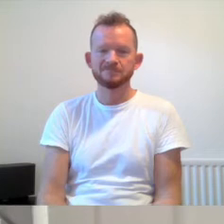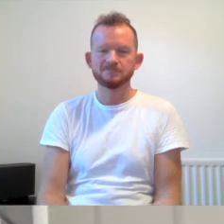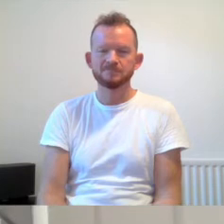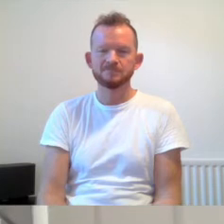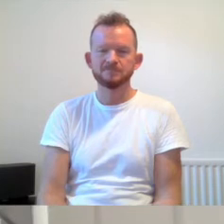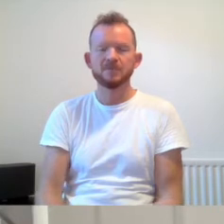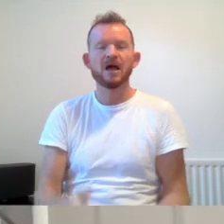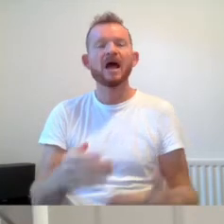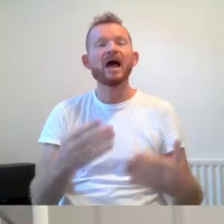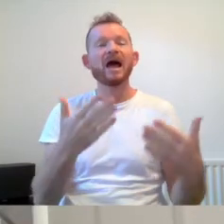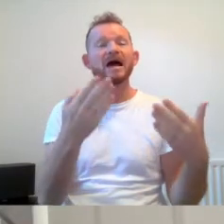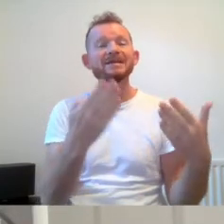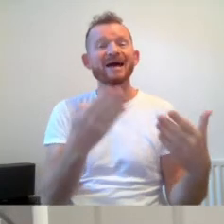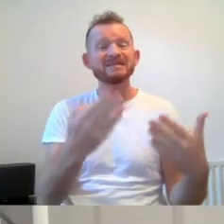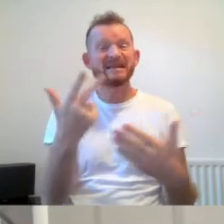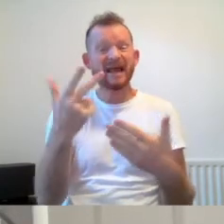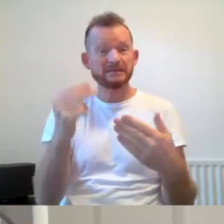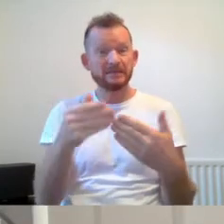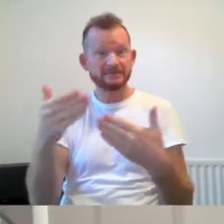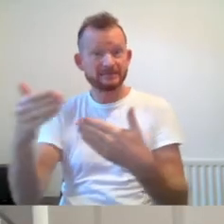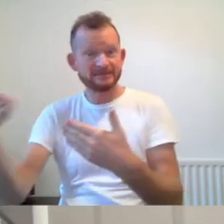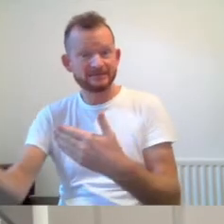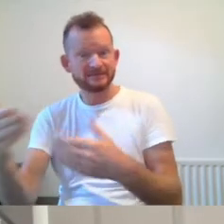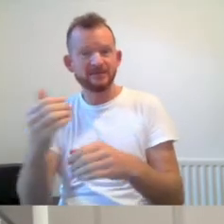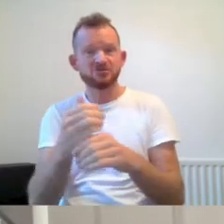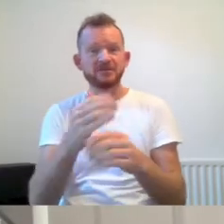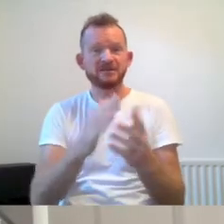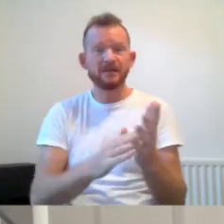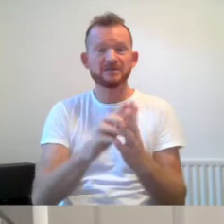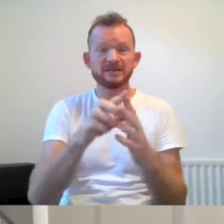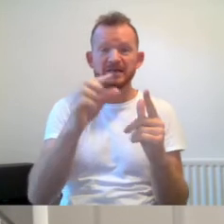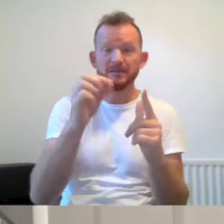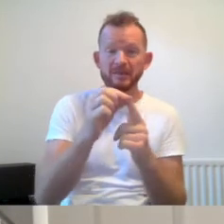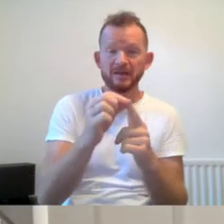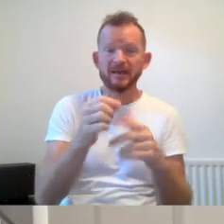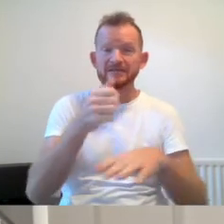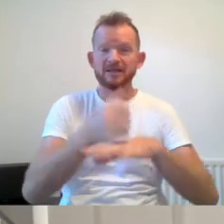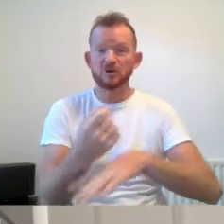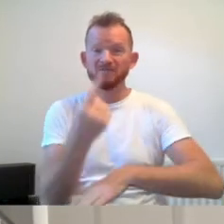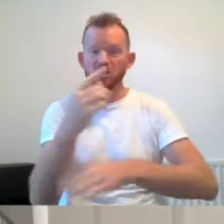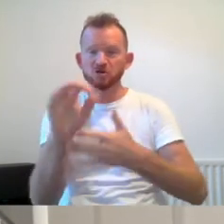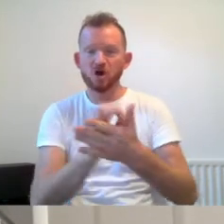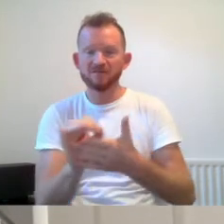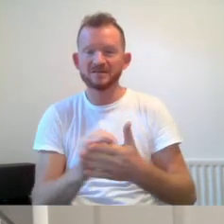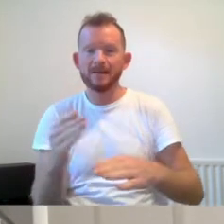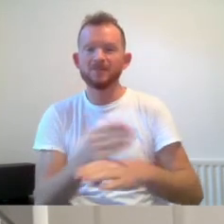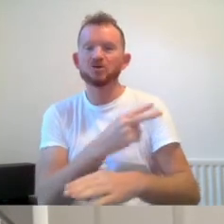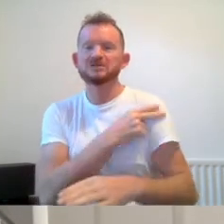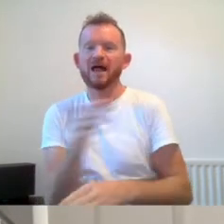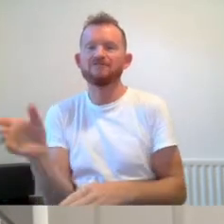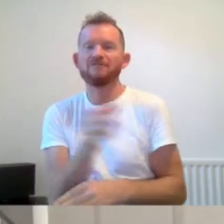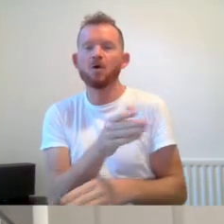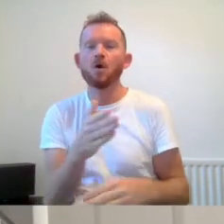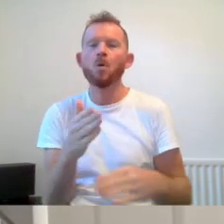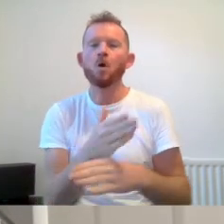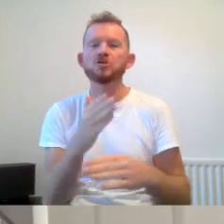In the 1980s, GMCDP also set up its first office and employed staff who worked on access guides,